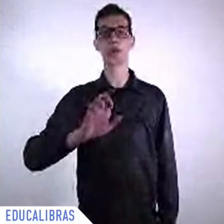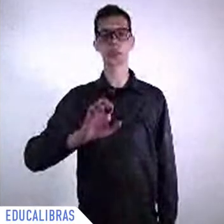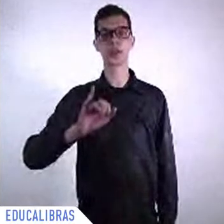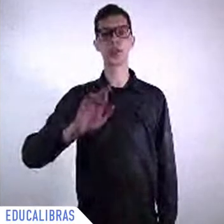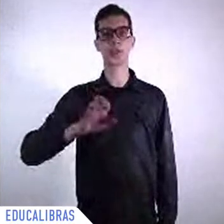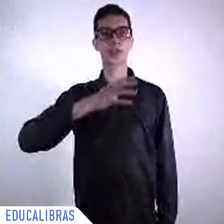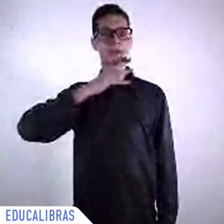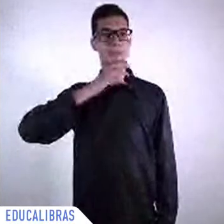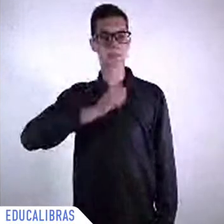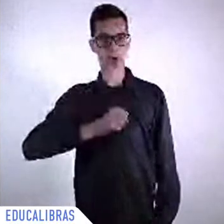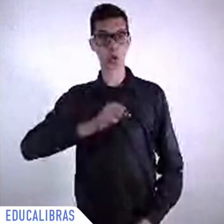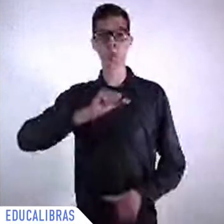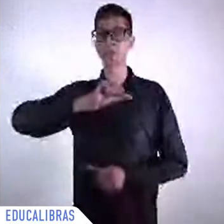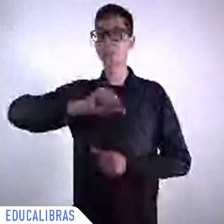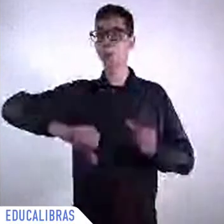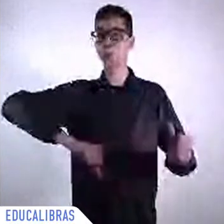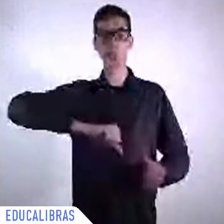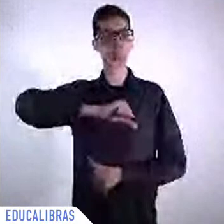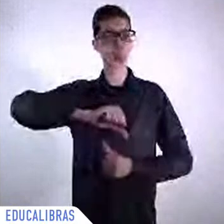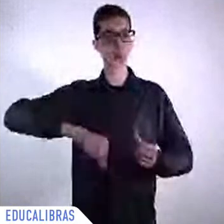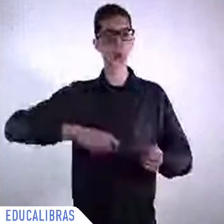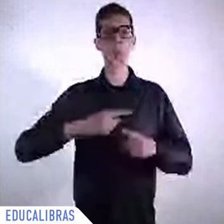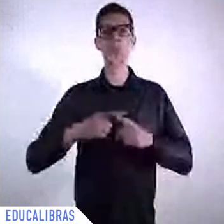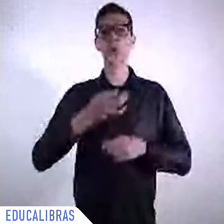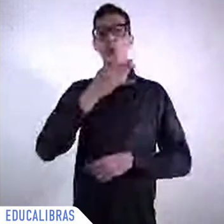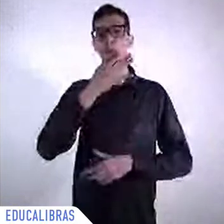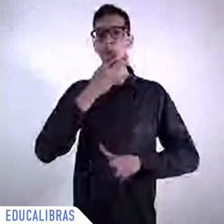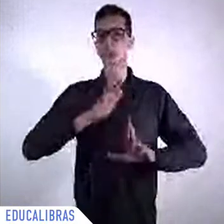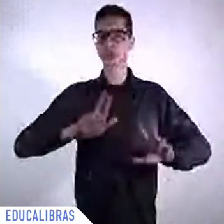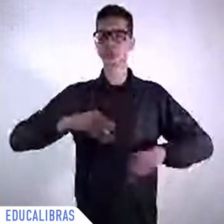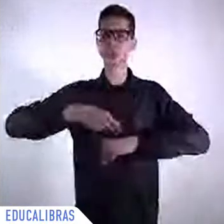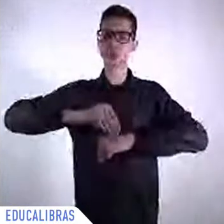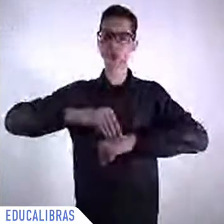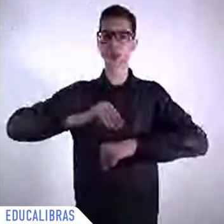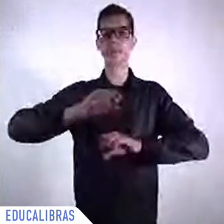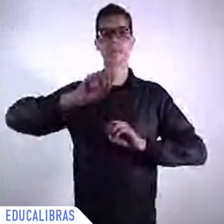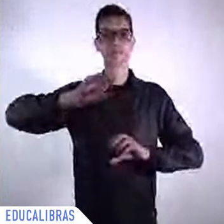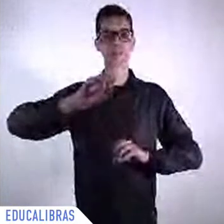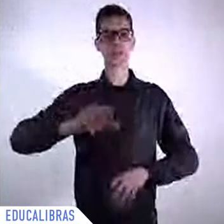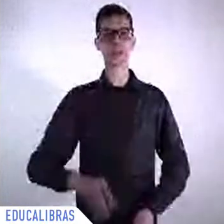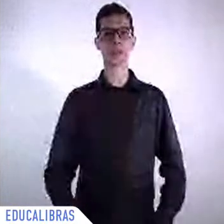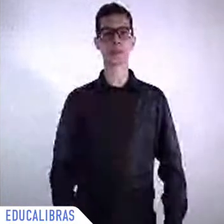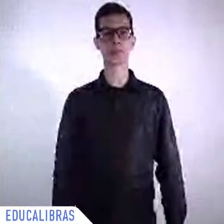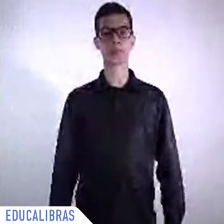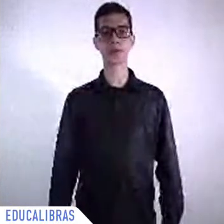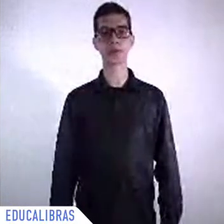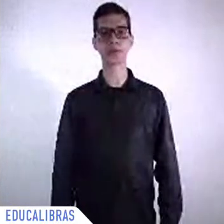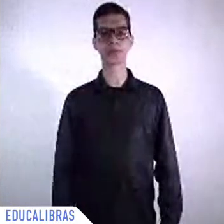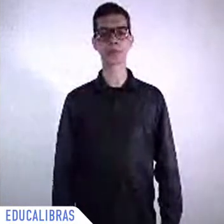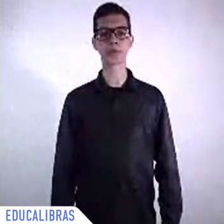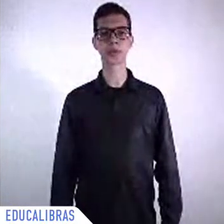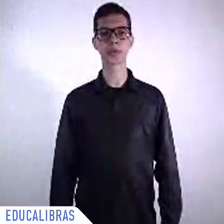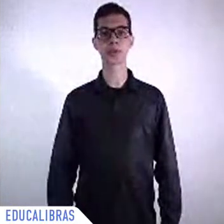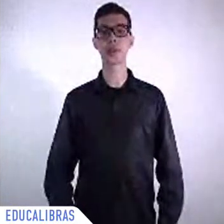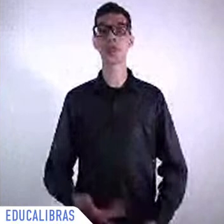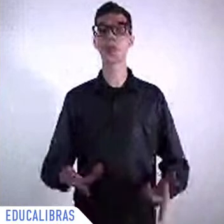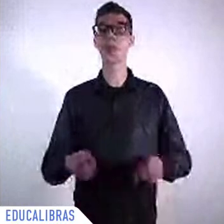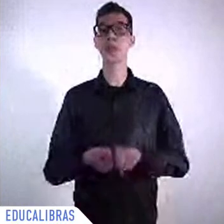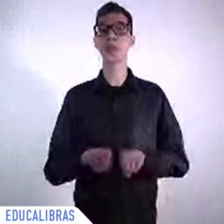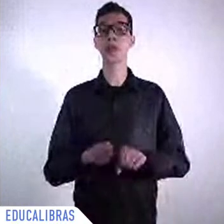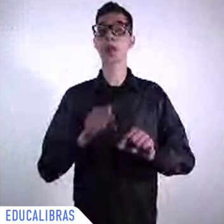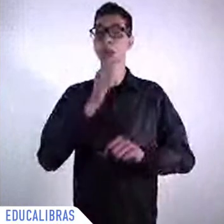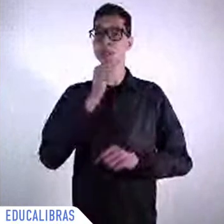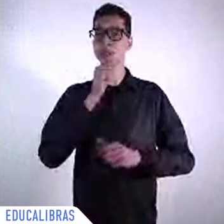education and still we are following this, probably one of the most influential philosophers of education in the